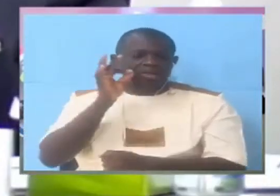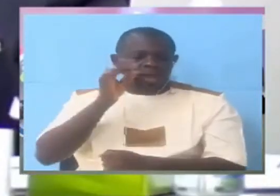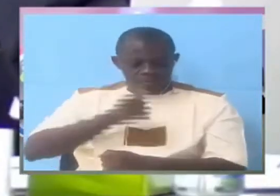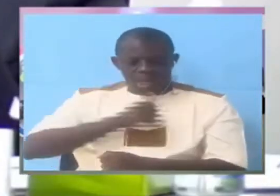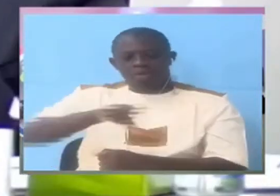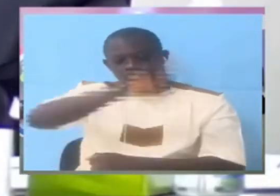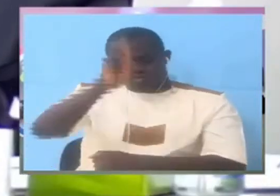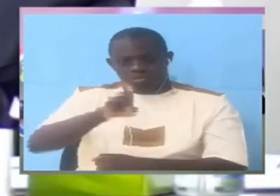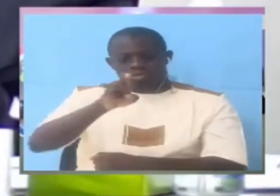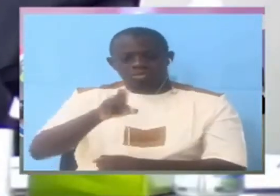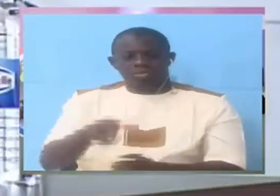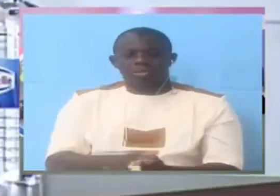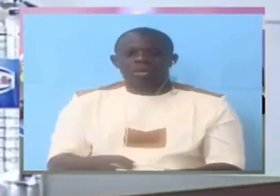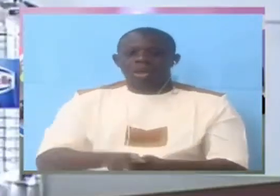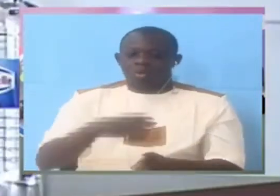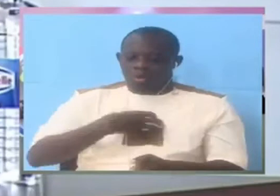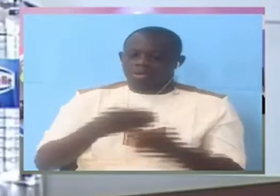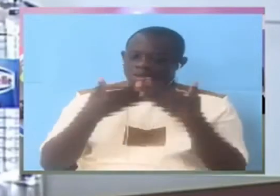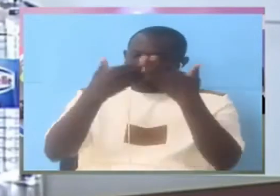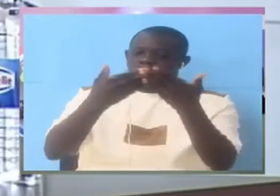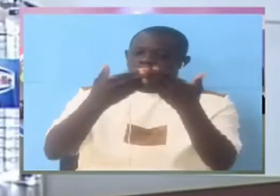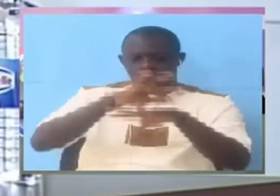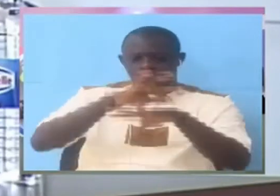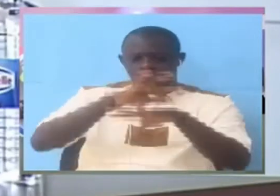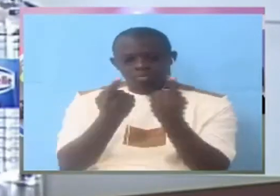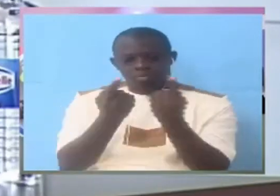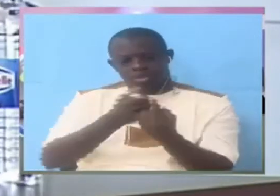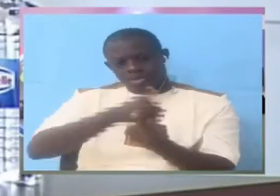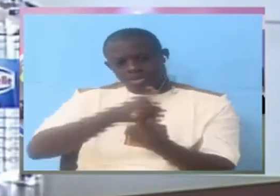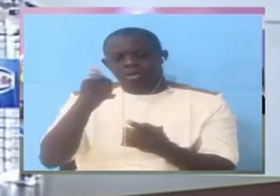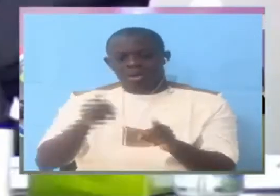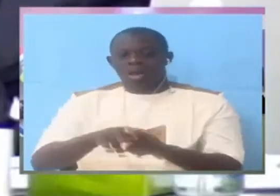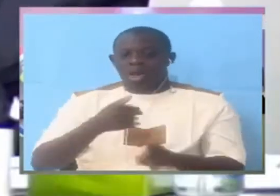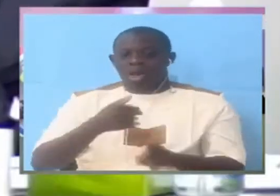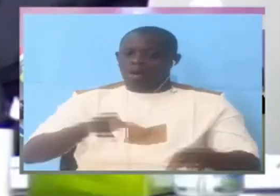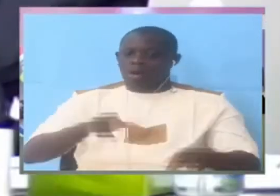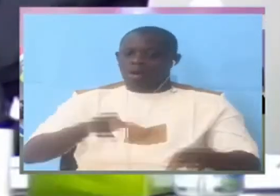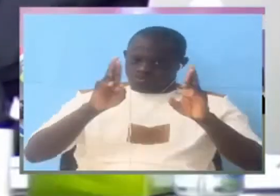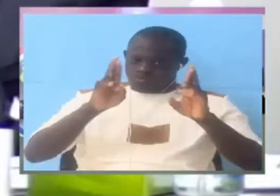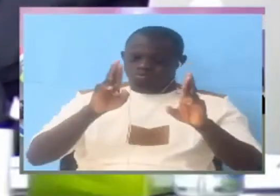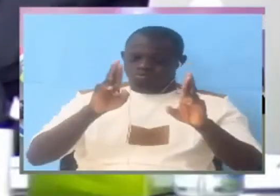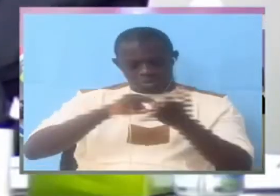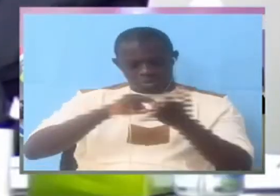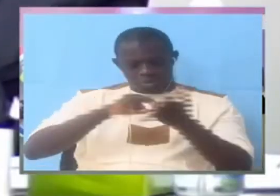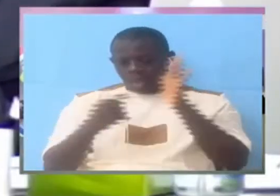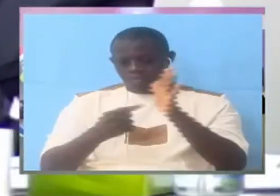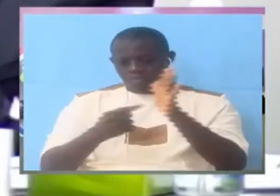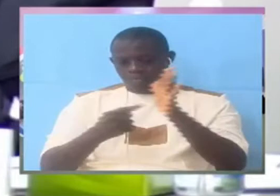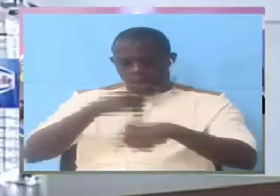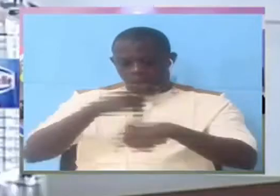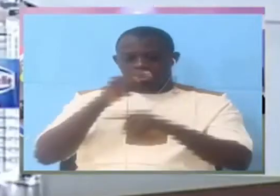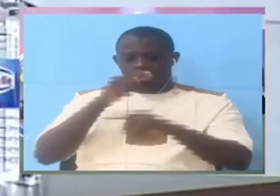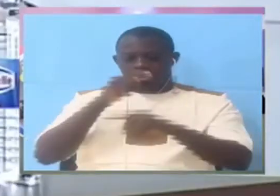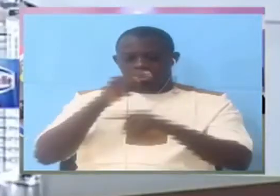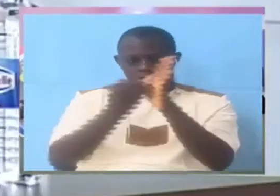can i give you something else i hope it is germane to this issue yes please go